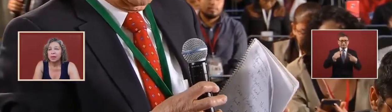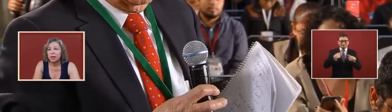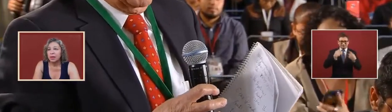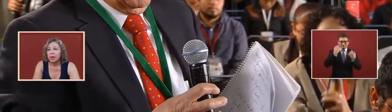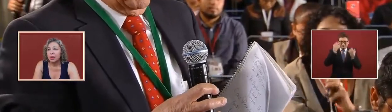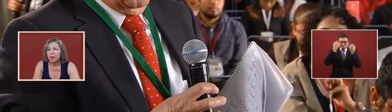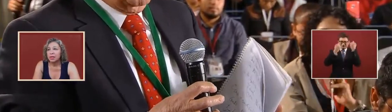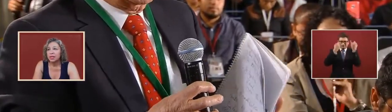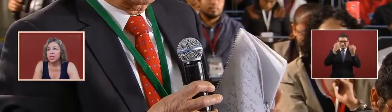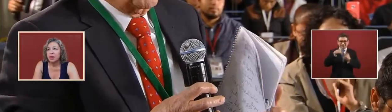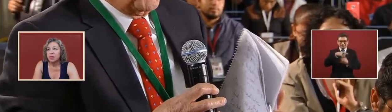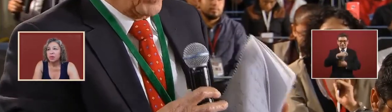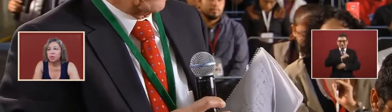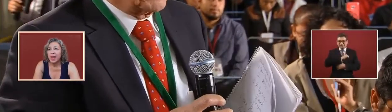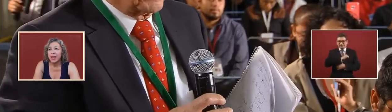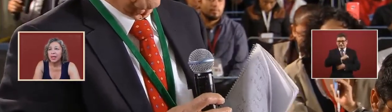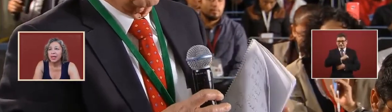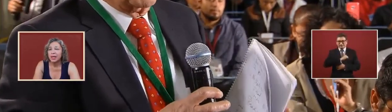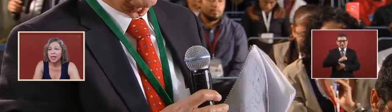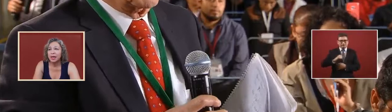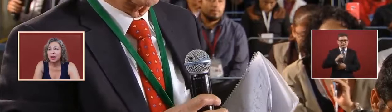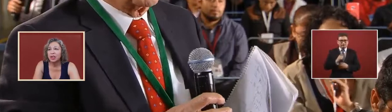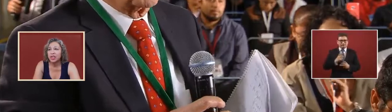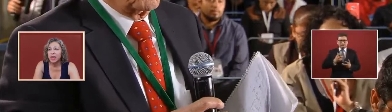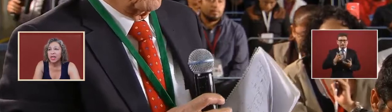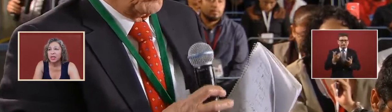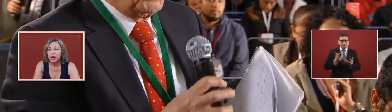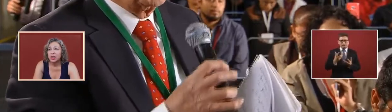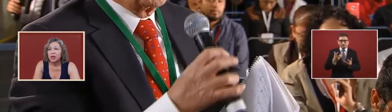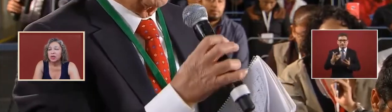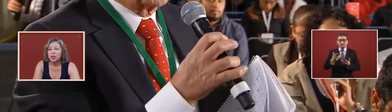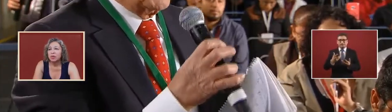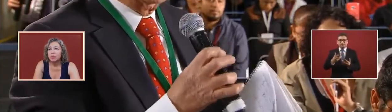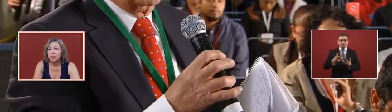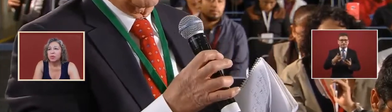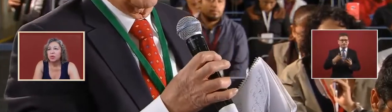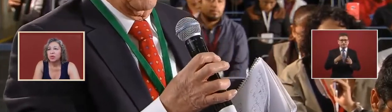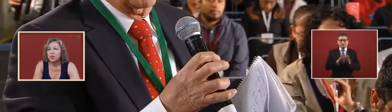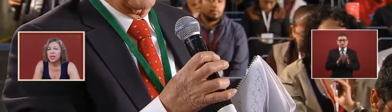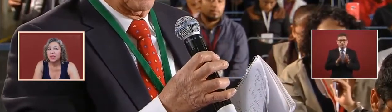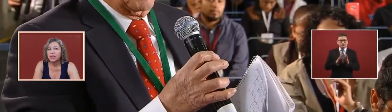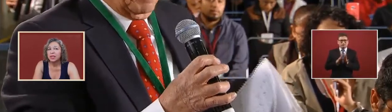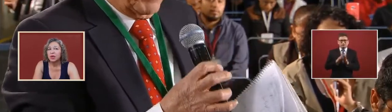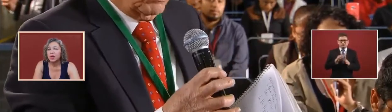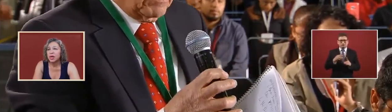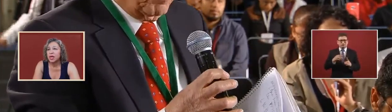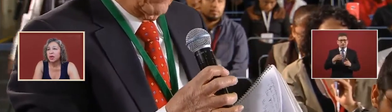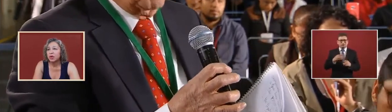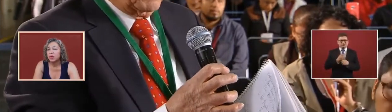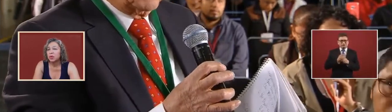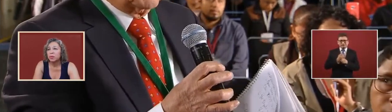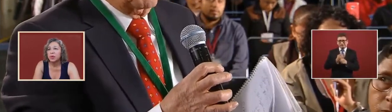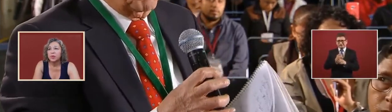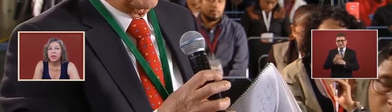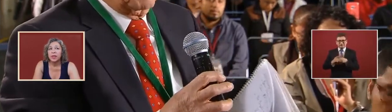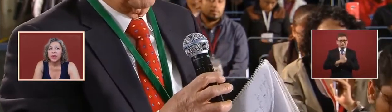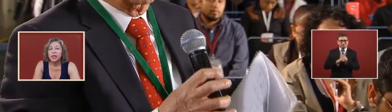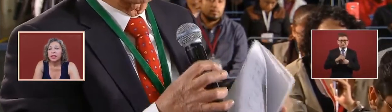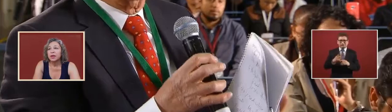this terrible fat can they conjugate to make this a coordinated group